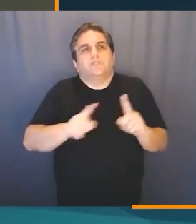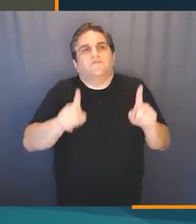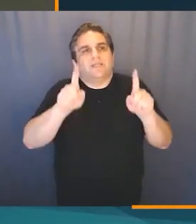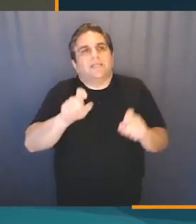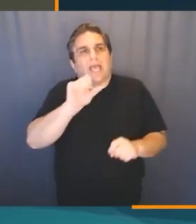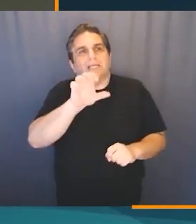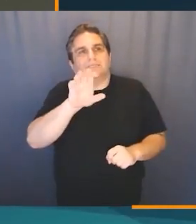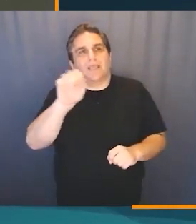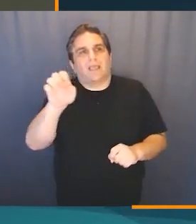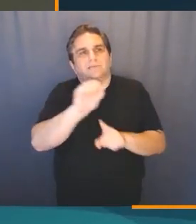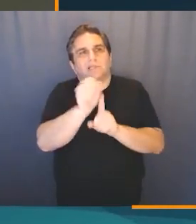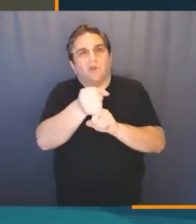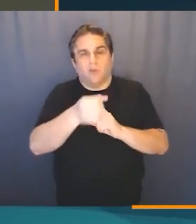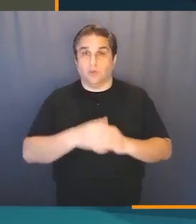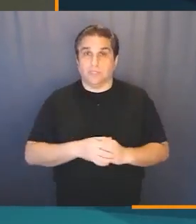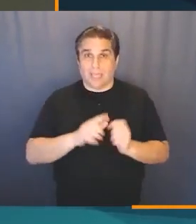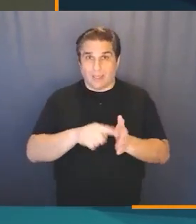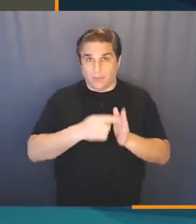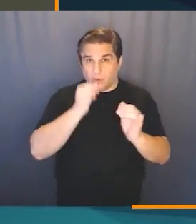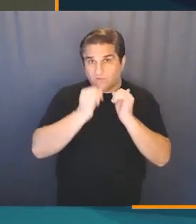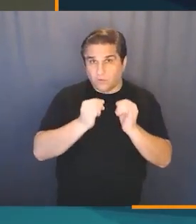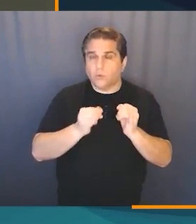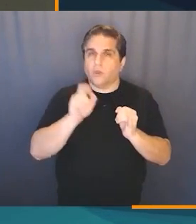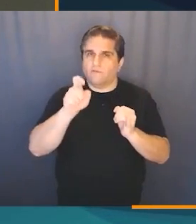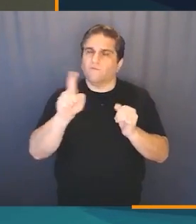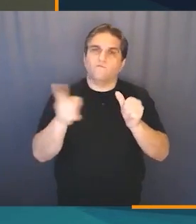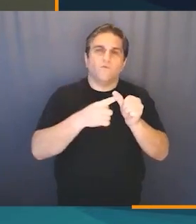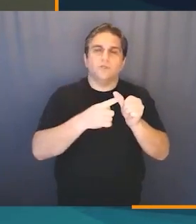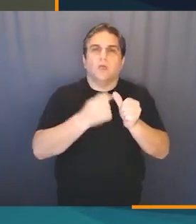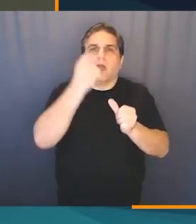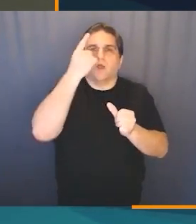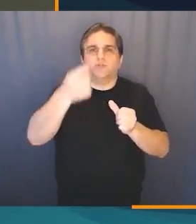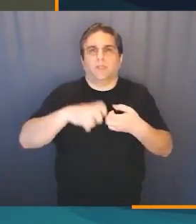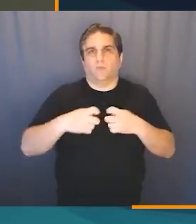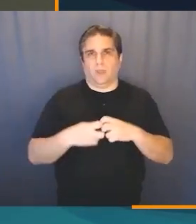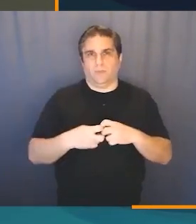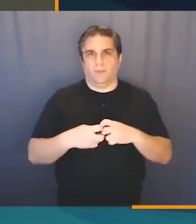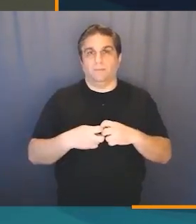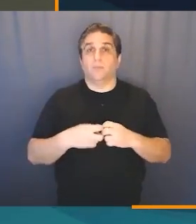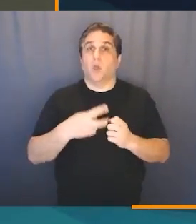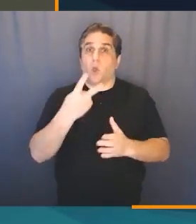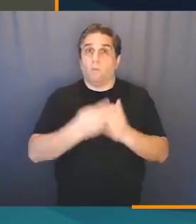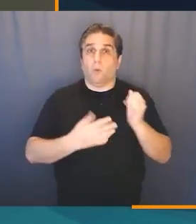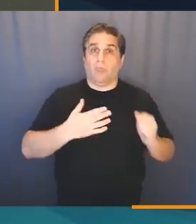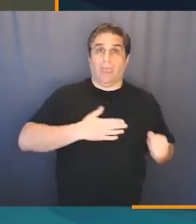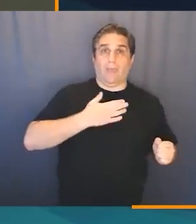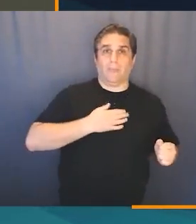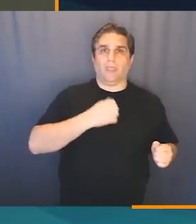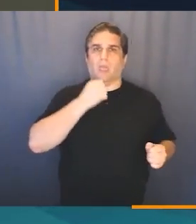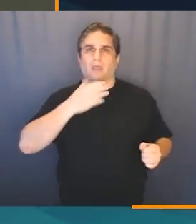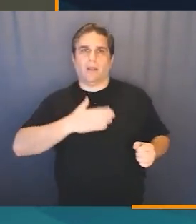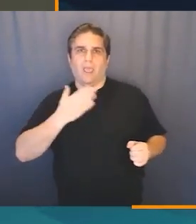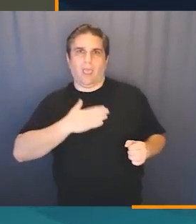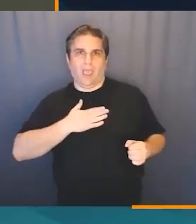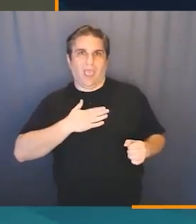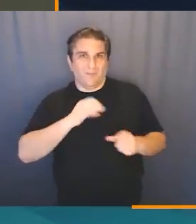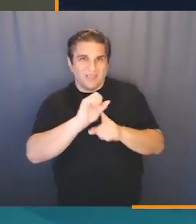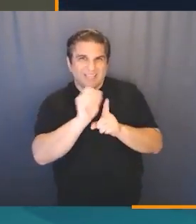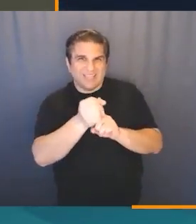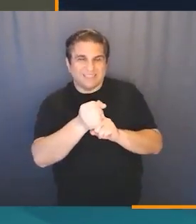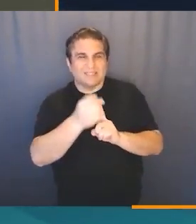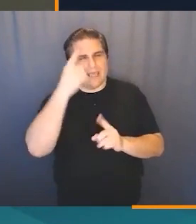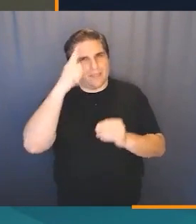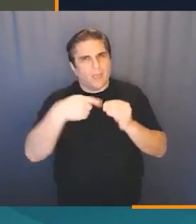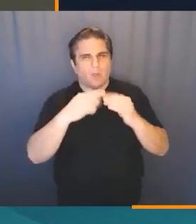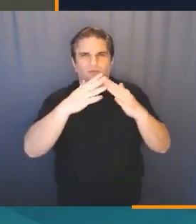test case scenarios? At the beginning of the interview, just make sure you understand the problem. What happy and unhappy cases? Think